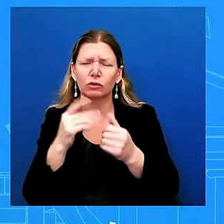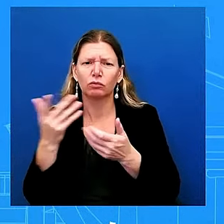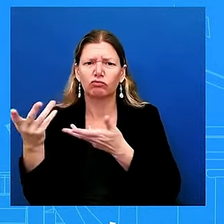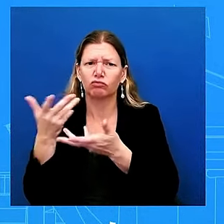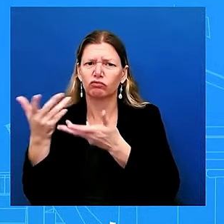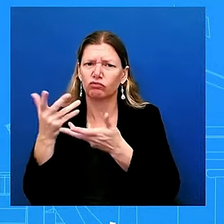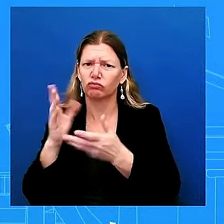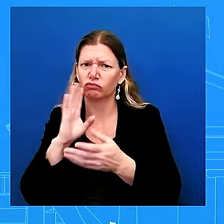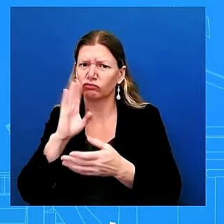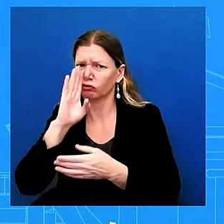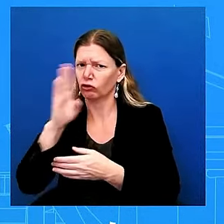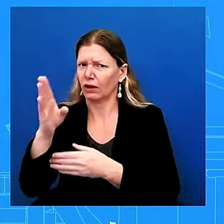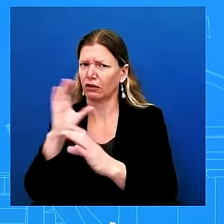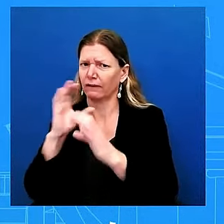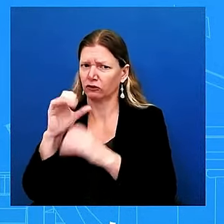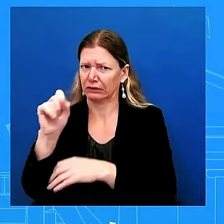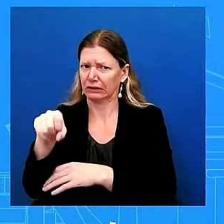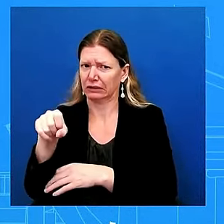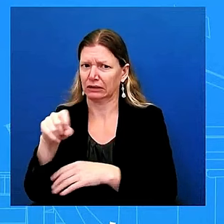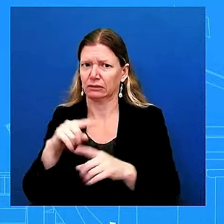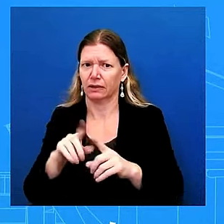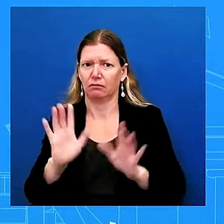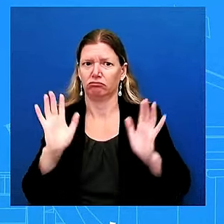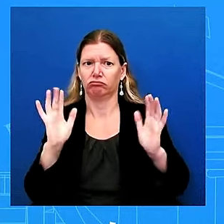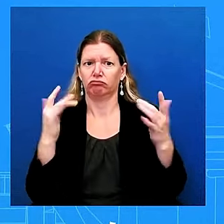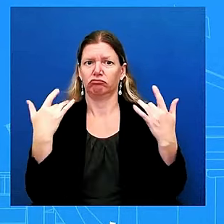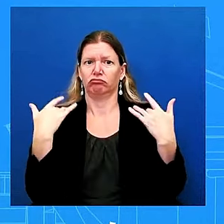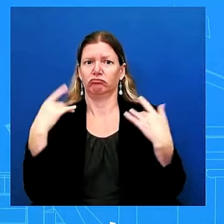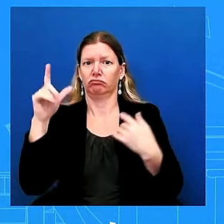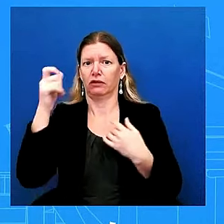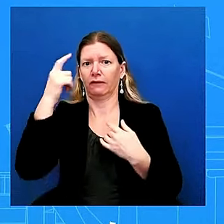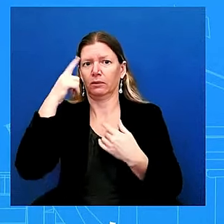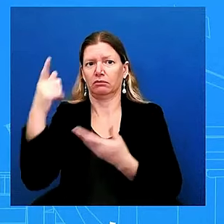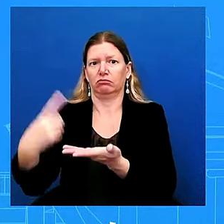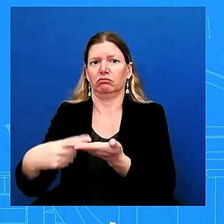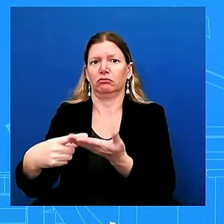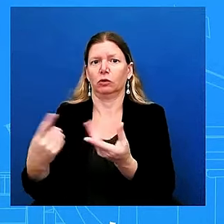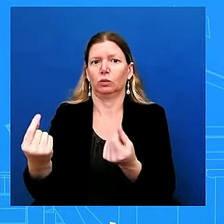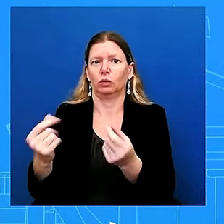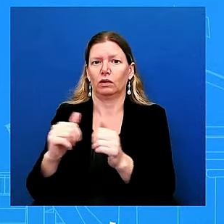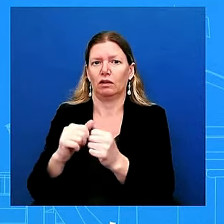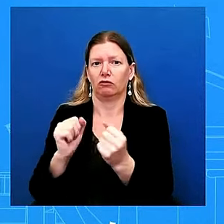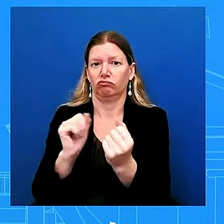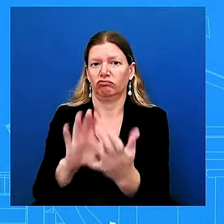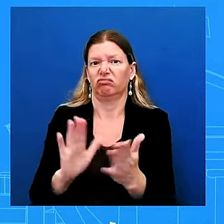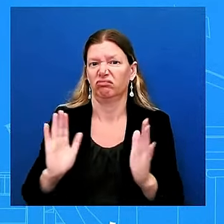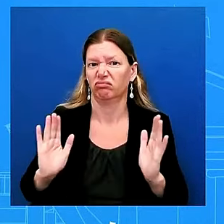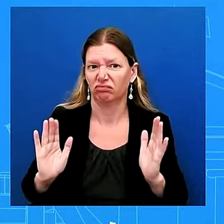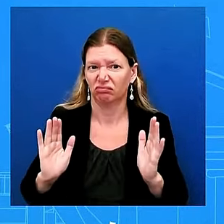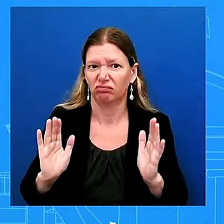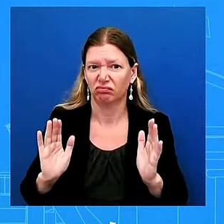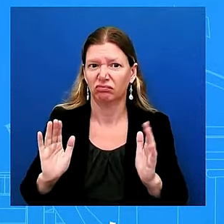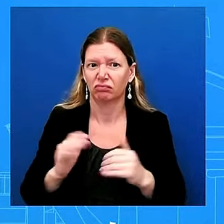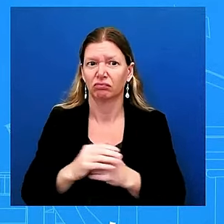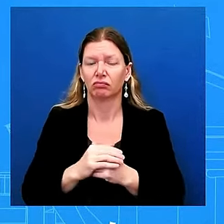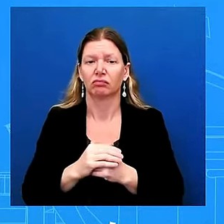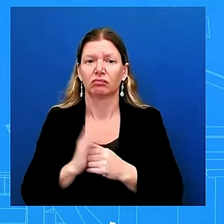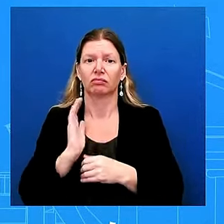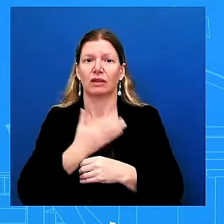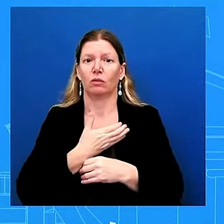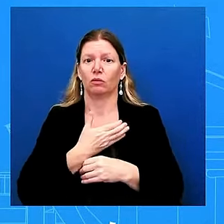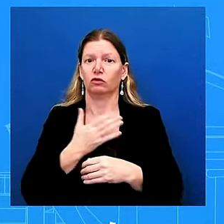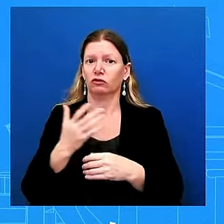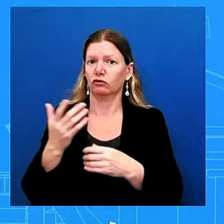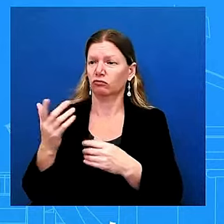have conversations uh continue our diplomatic conversations on the right on the right way forward or the path forward i just don't have anything else to share a lot of